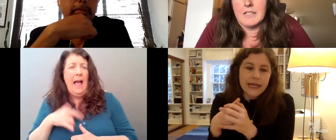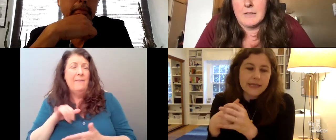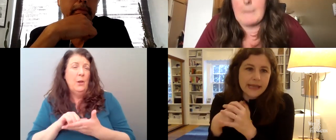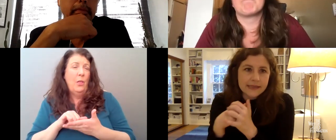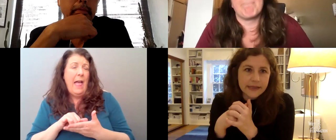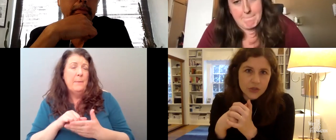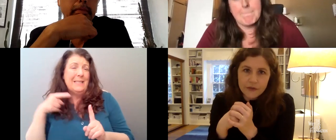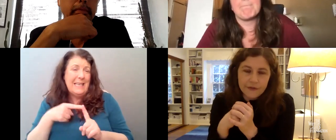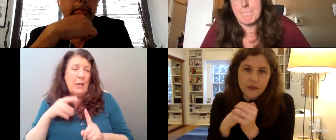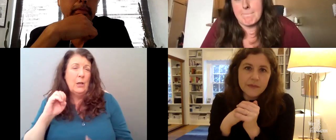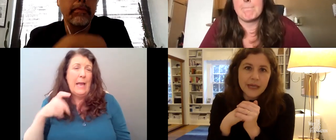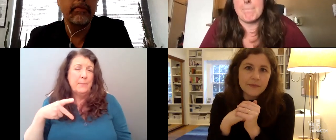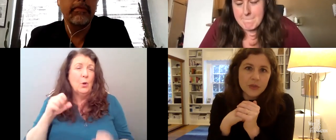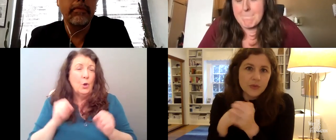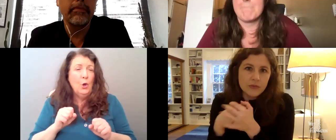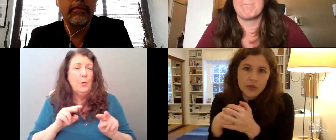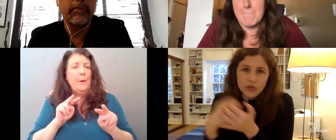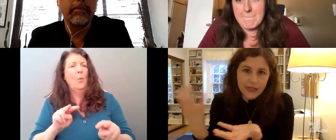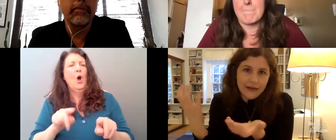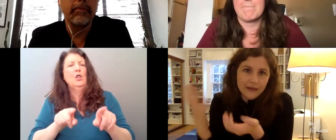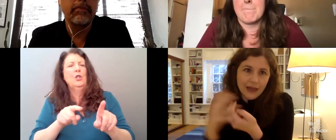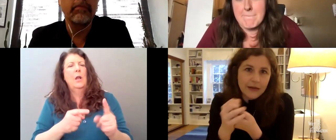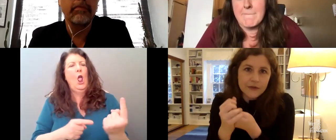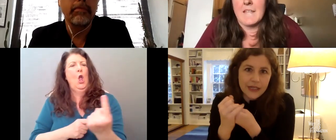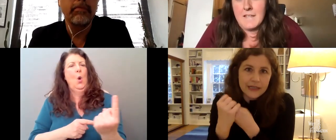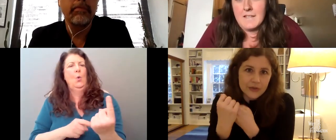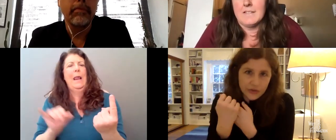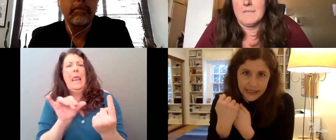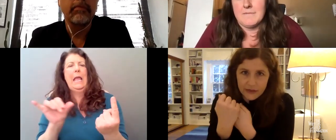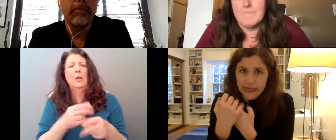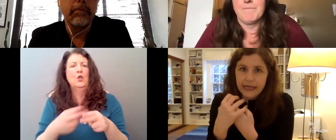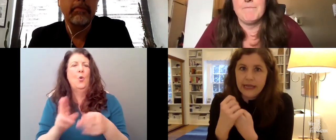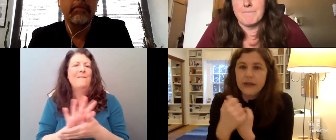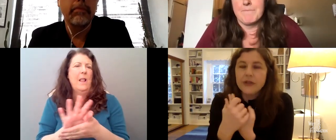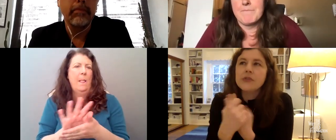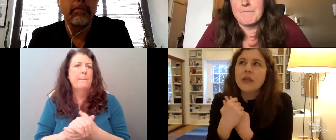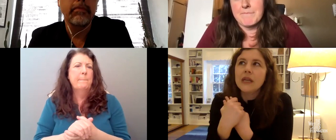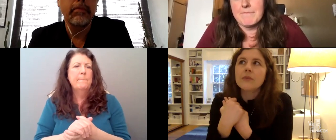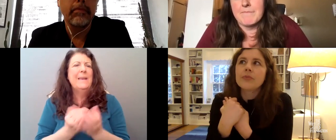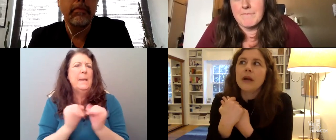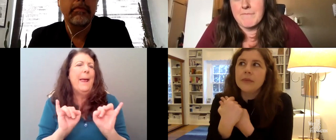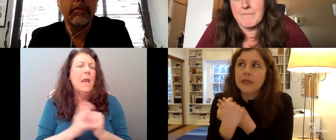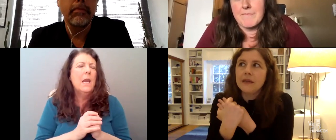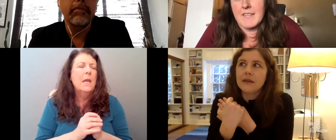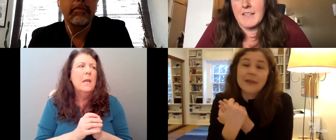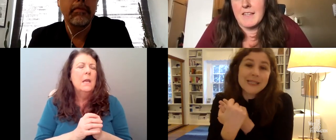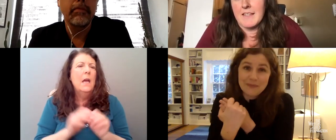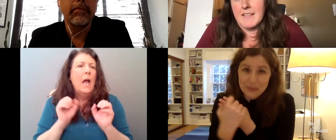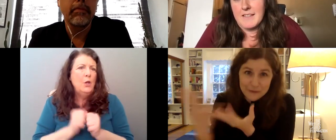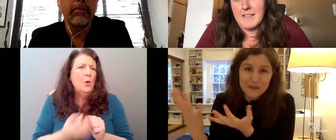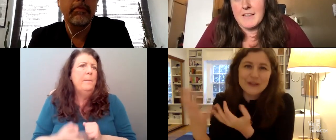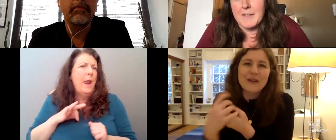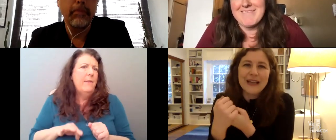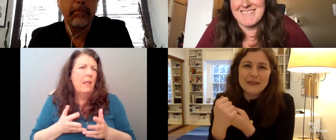its own as, as like a short film and you, you could get a lot out of it and enjoy it. Right. And I also think probably, I mean,